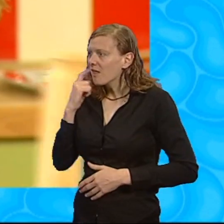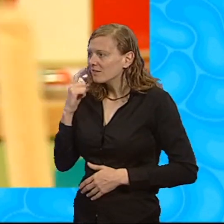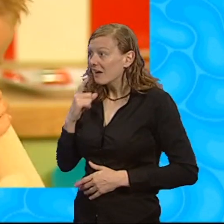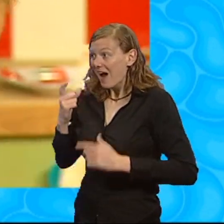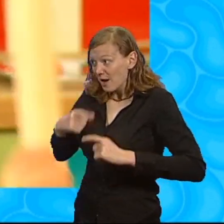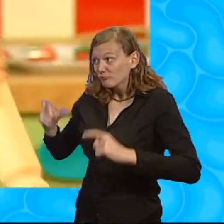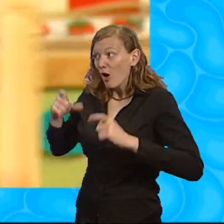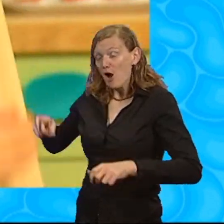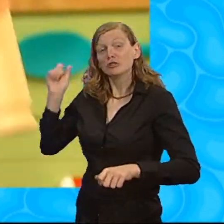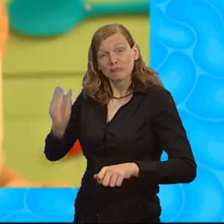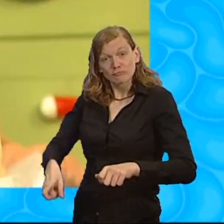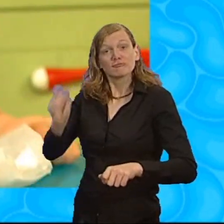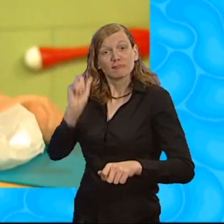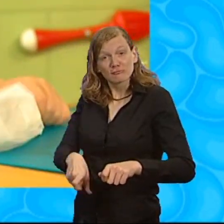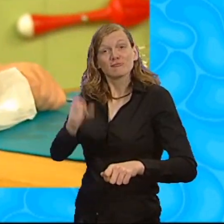Mind your fingers, everyone.